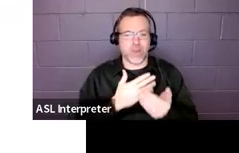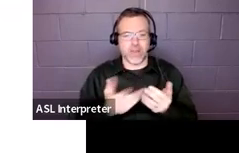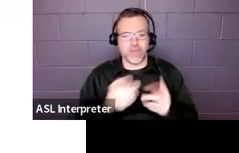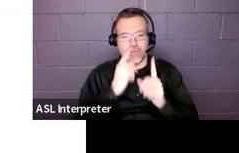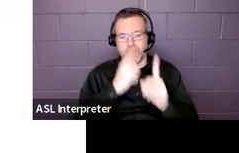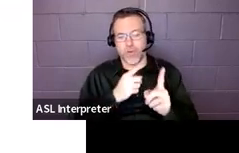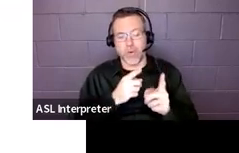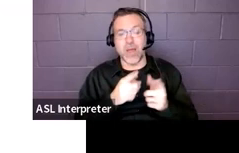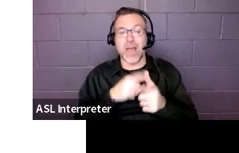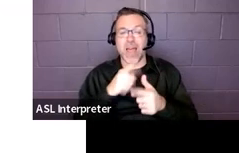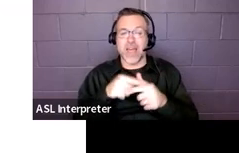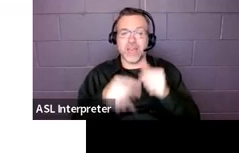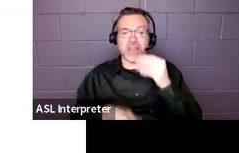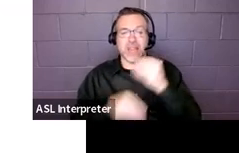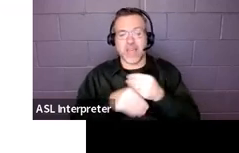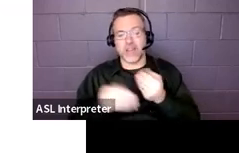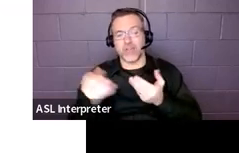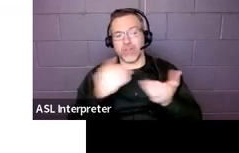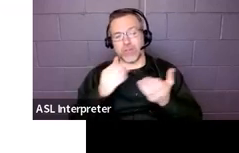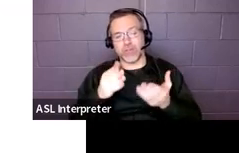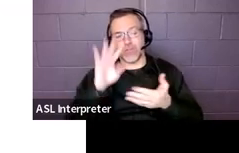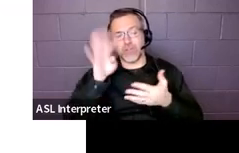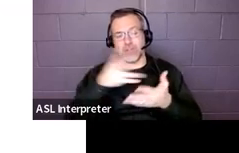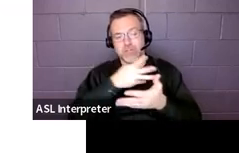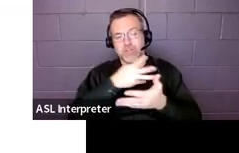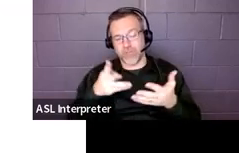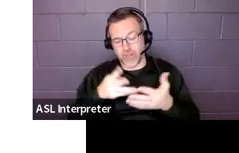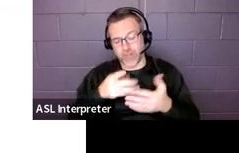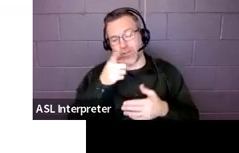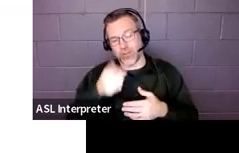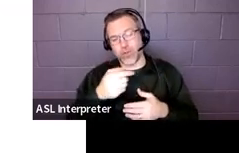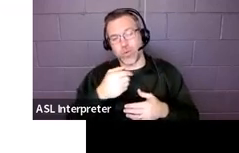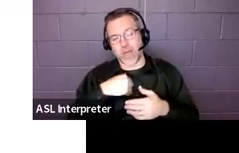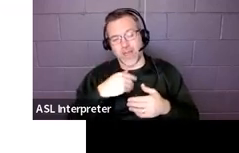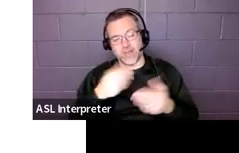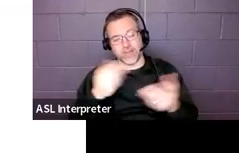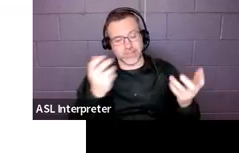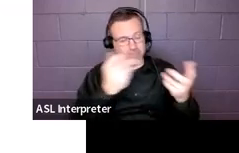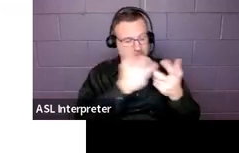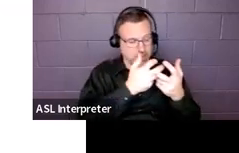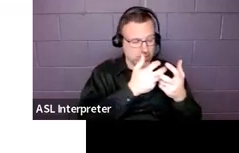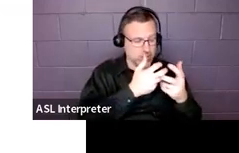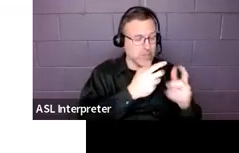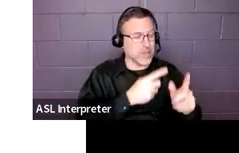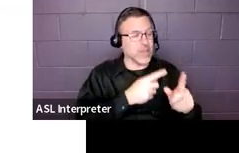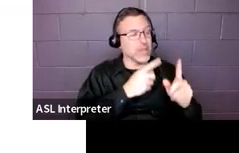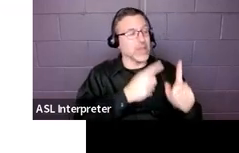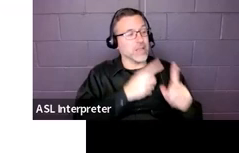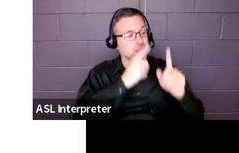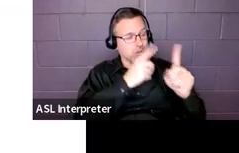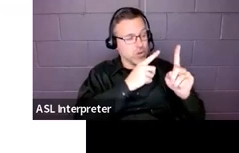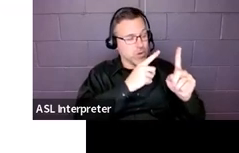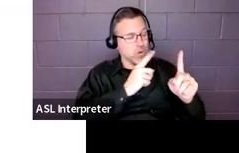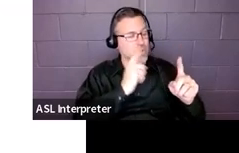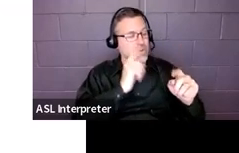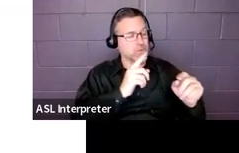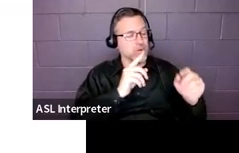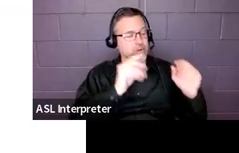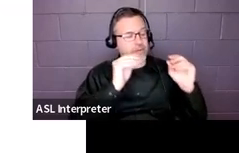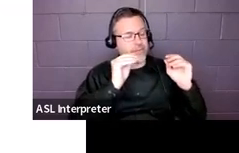put it on the service grid so that you have alignment again between that goal for those teaching those